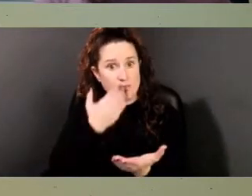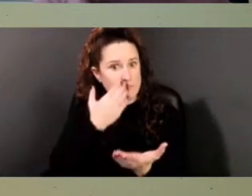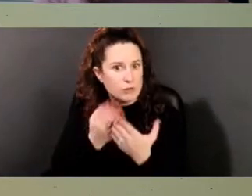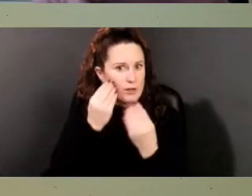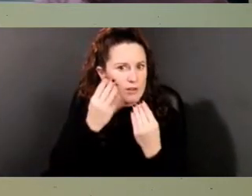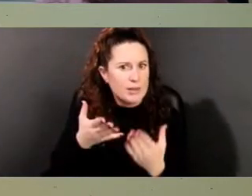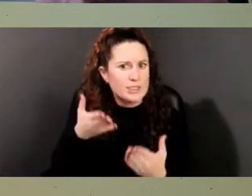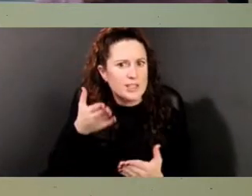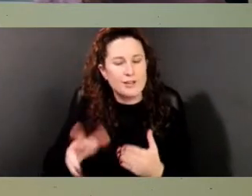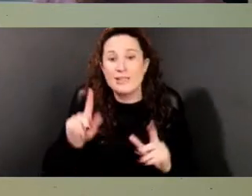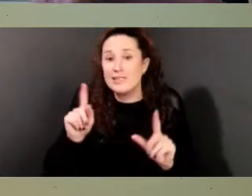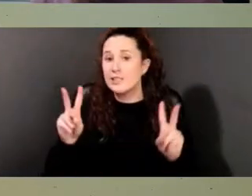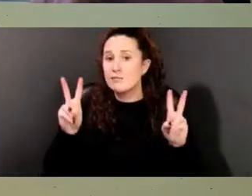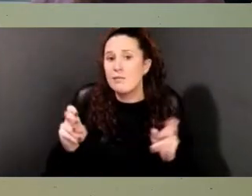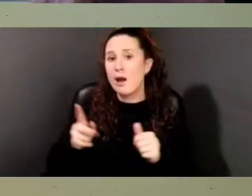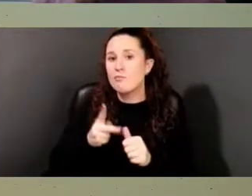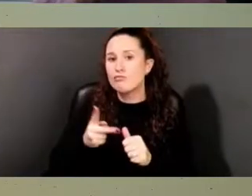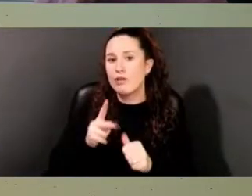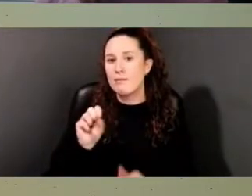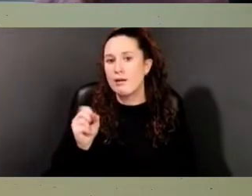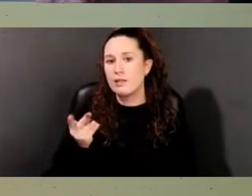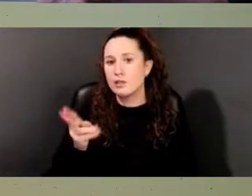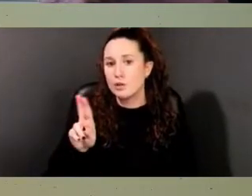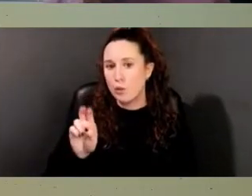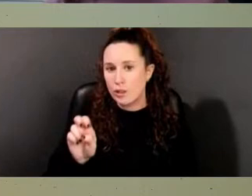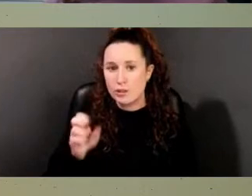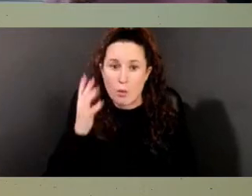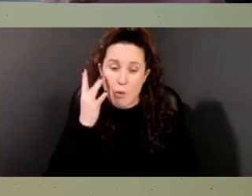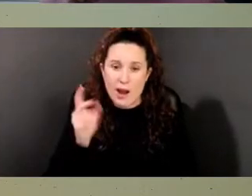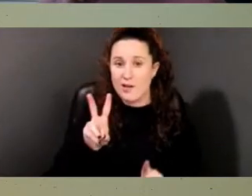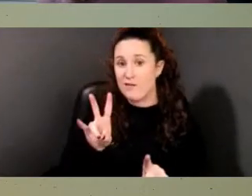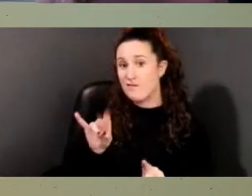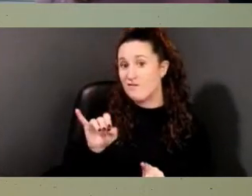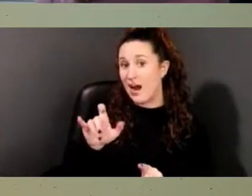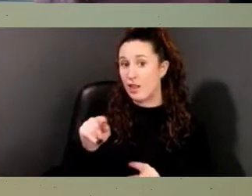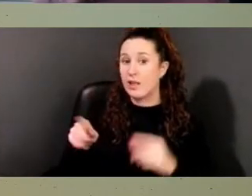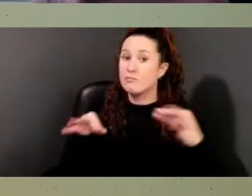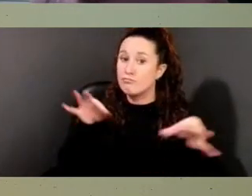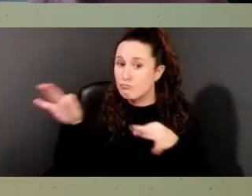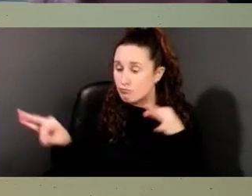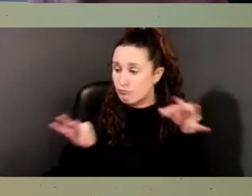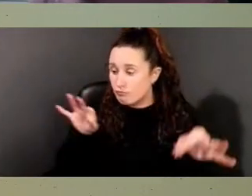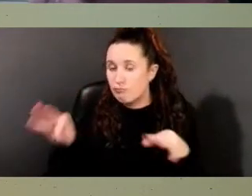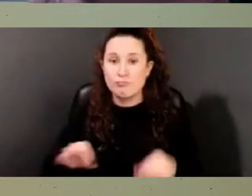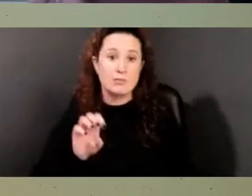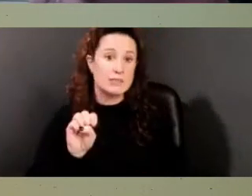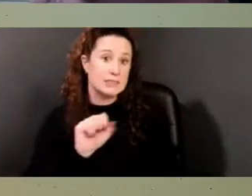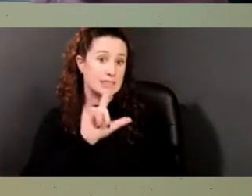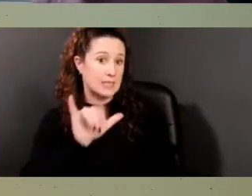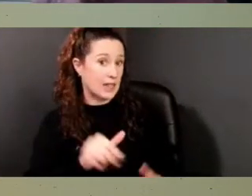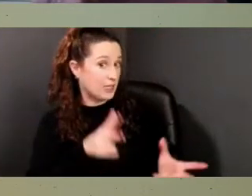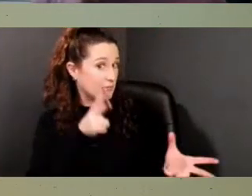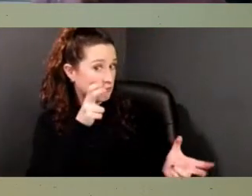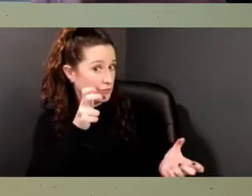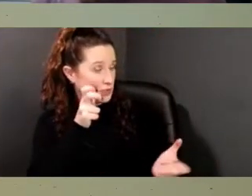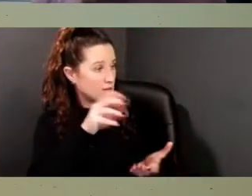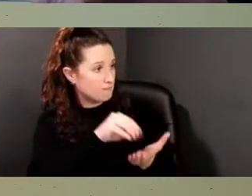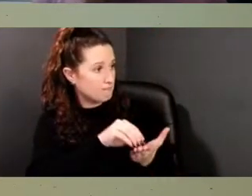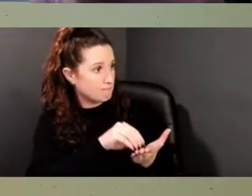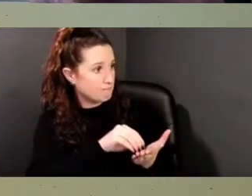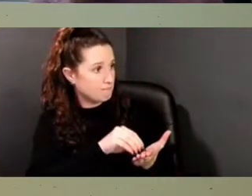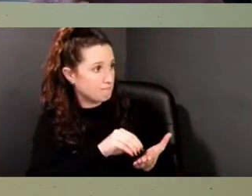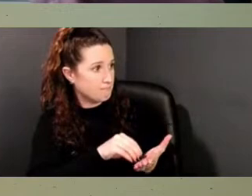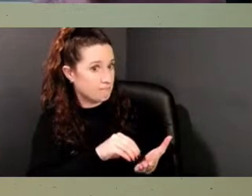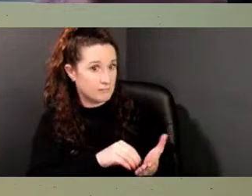Violet is describing these things to Sally. And Sally is writing them down. Would Violet give the whole unvarnished